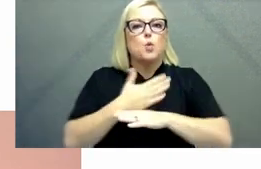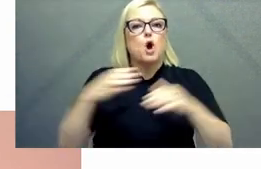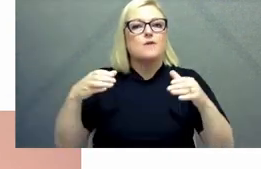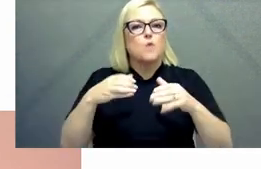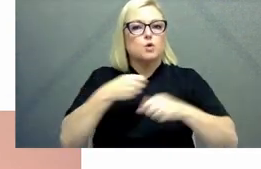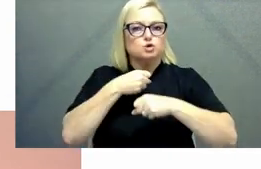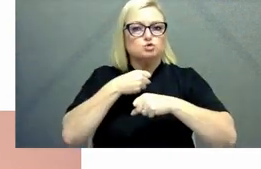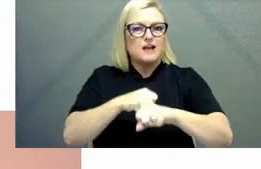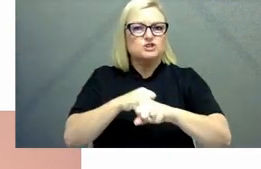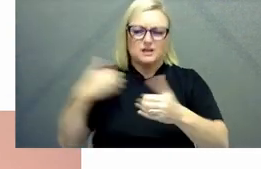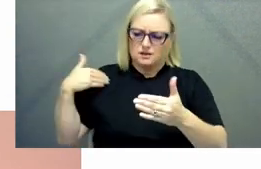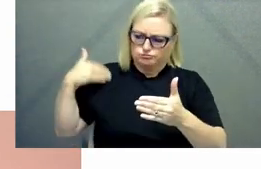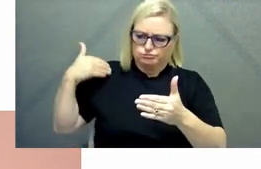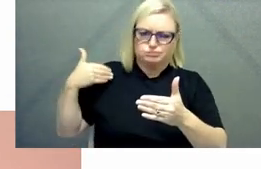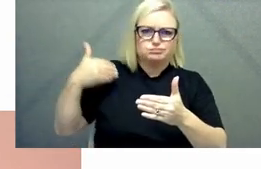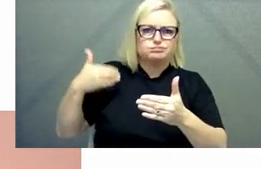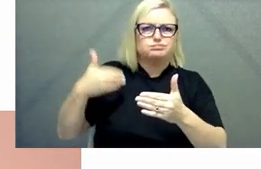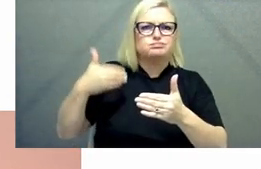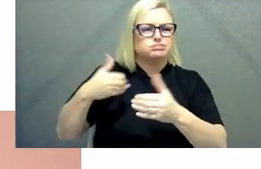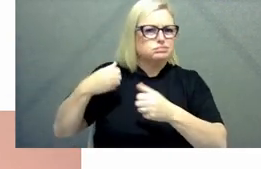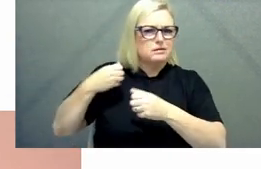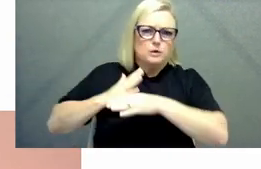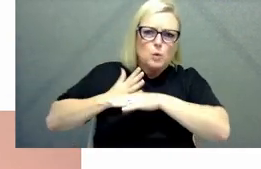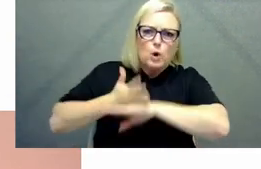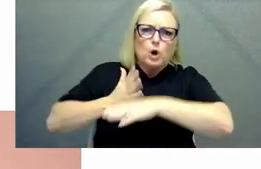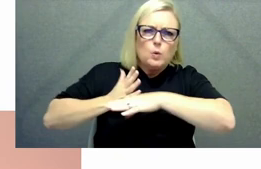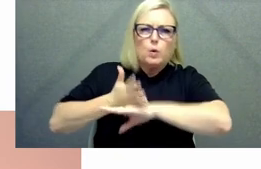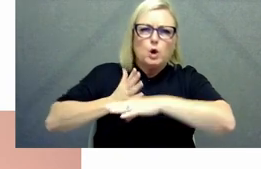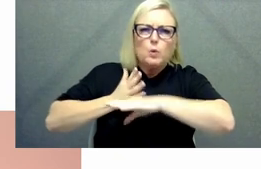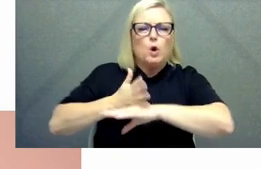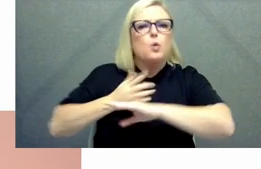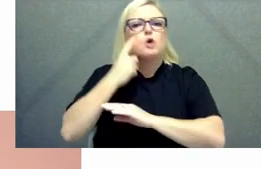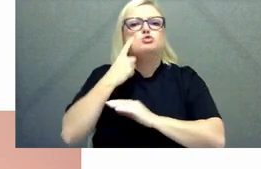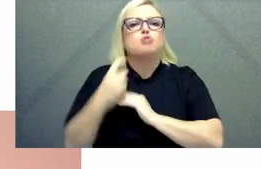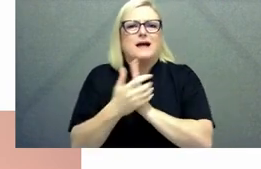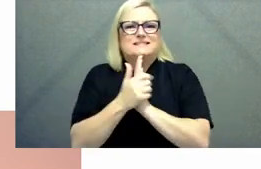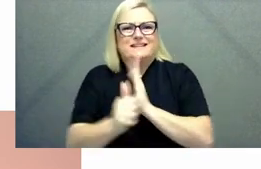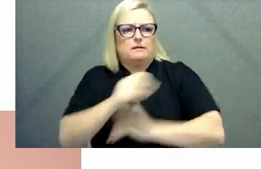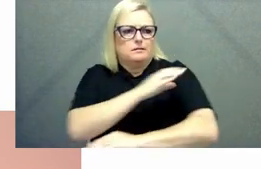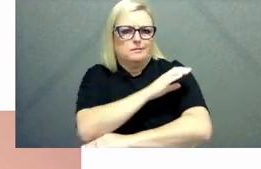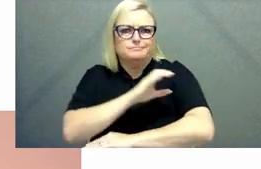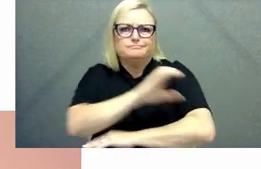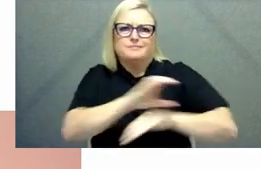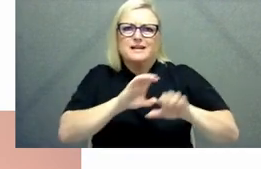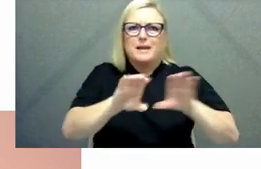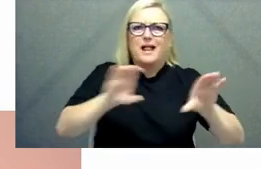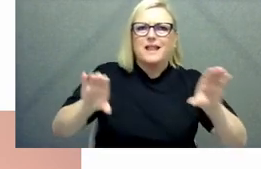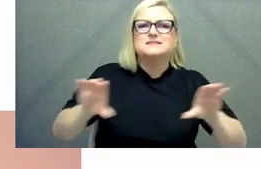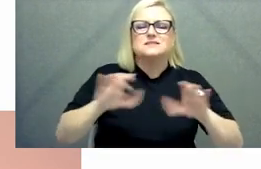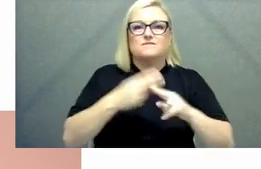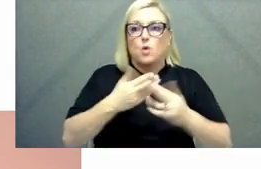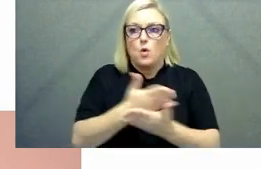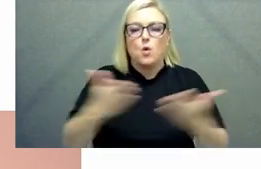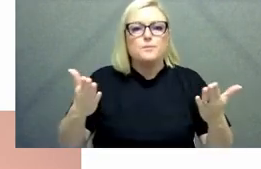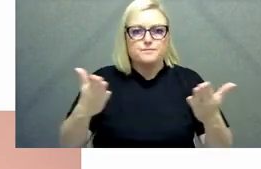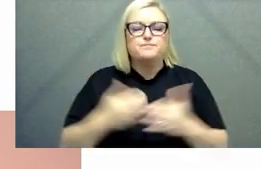through the aps center of excellence in workforce planning to build capability all the way across the service we take very seriously the